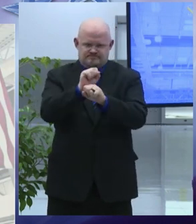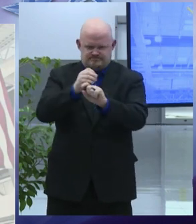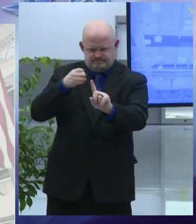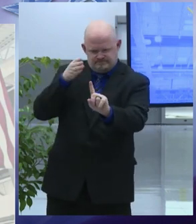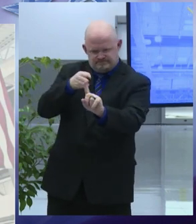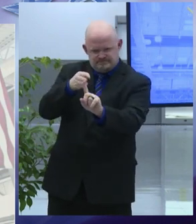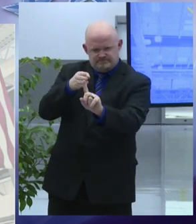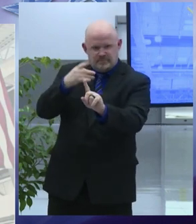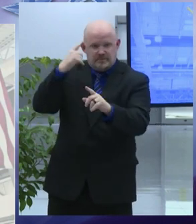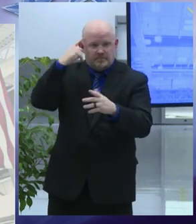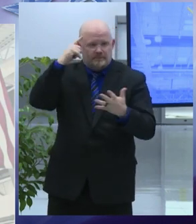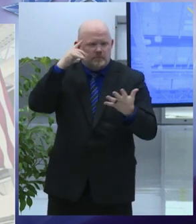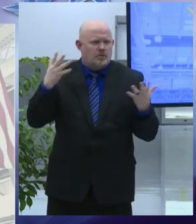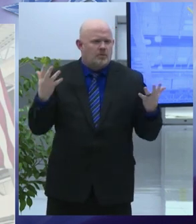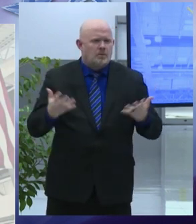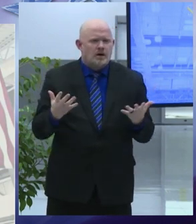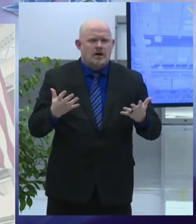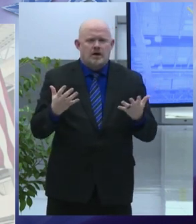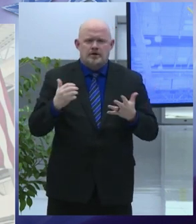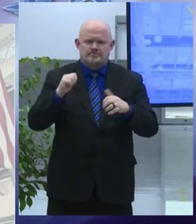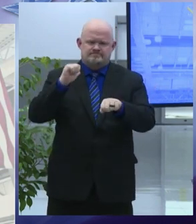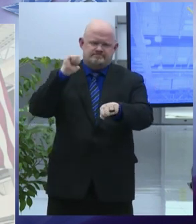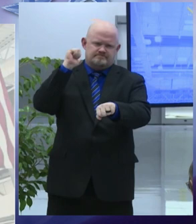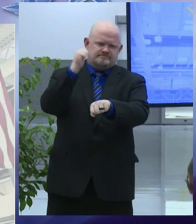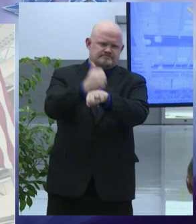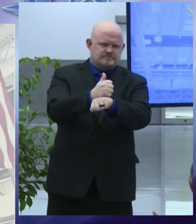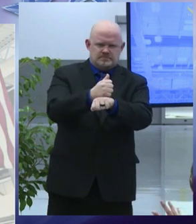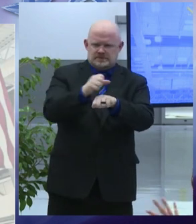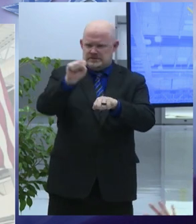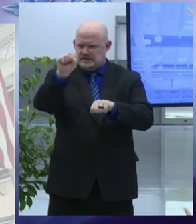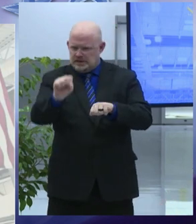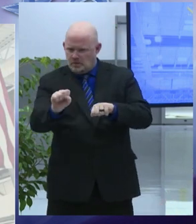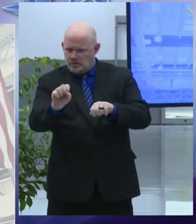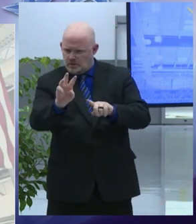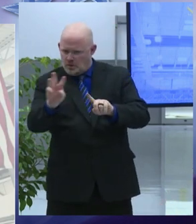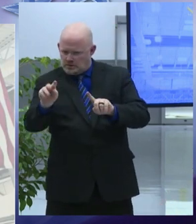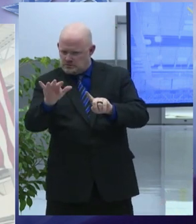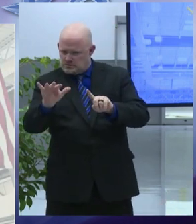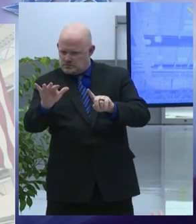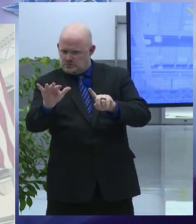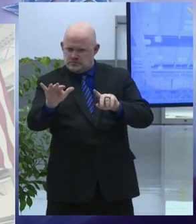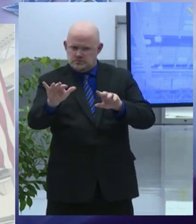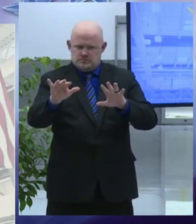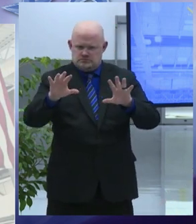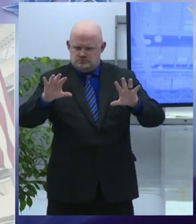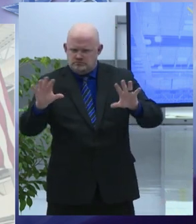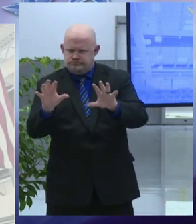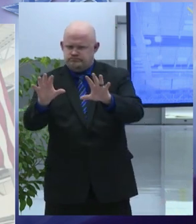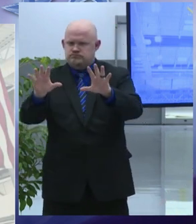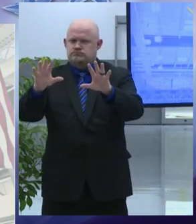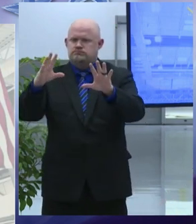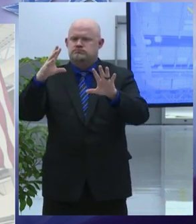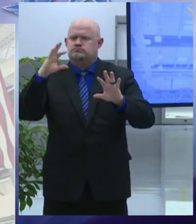south and west planning and action with the state and neighborhood stakeholders is already underway